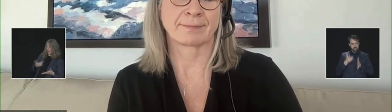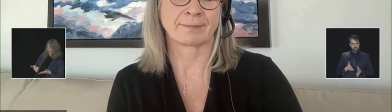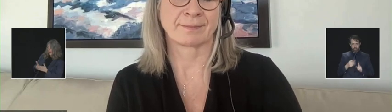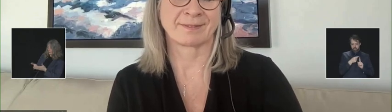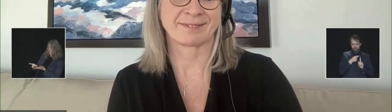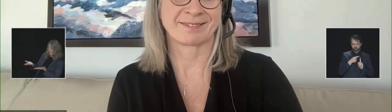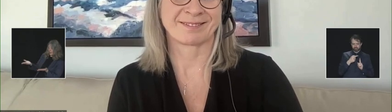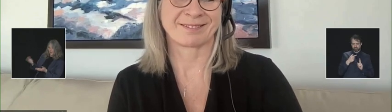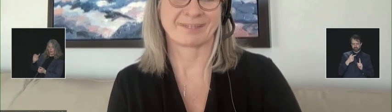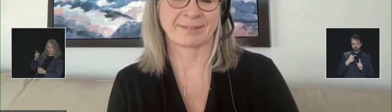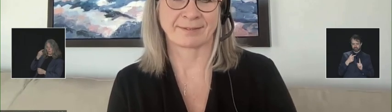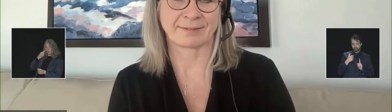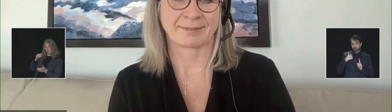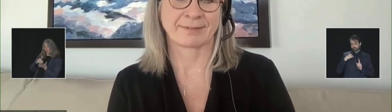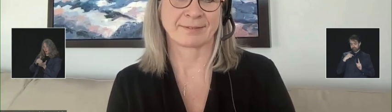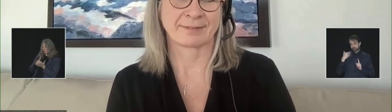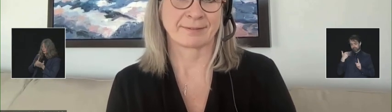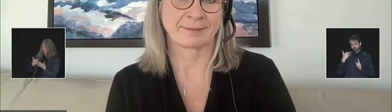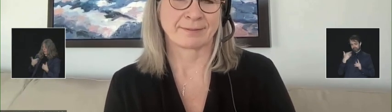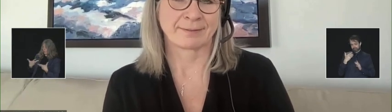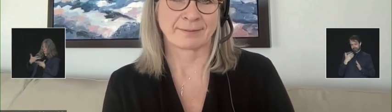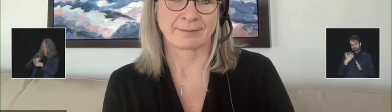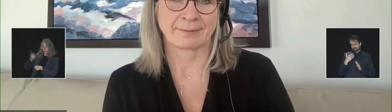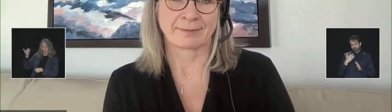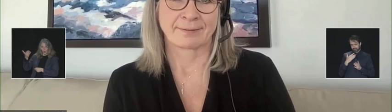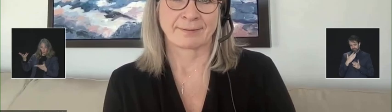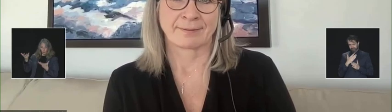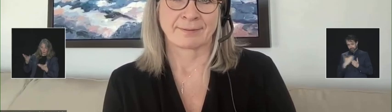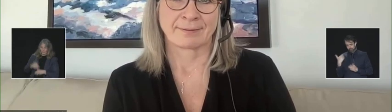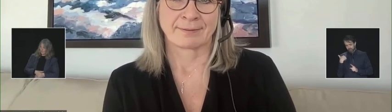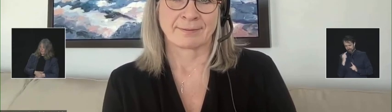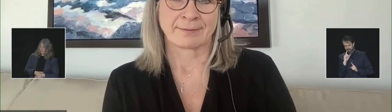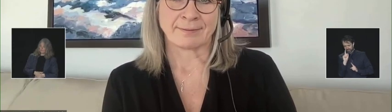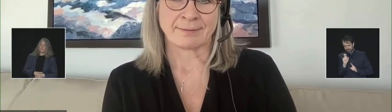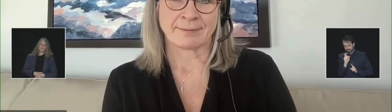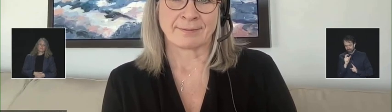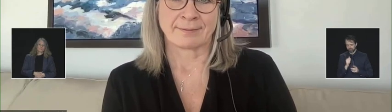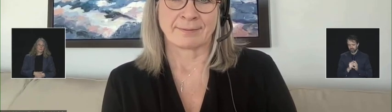any of our doctors would like to have any closing thoughts or comments for us before we close out.